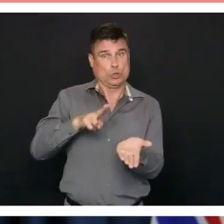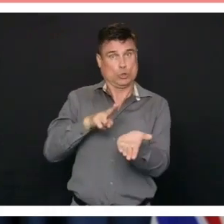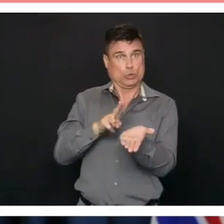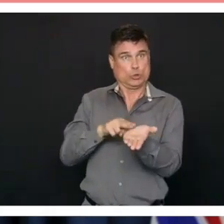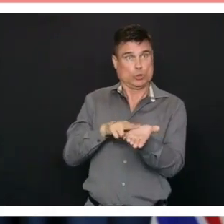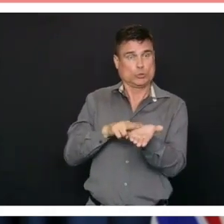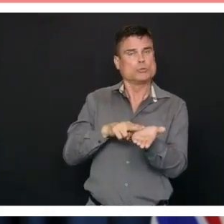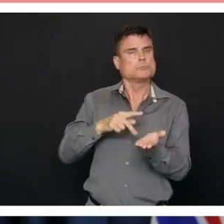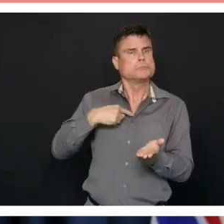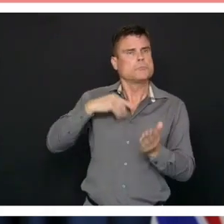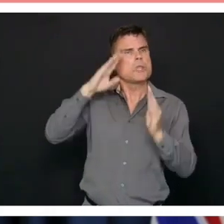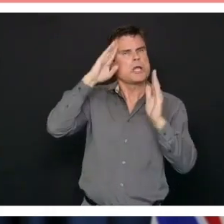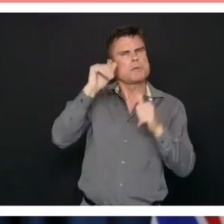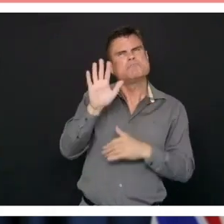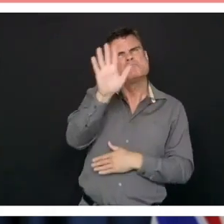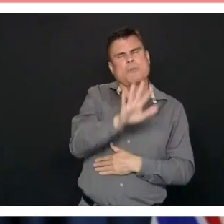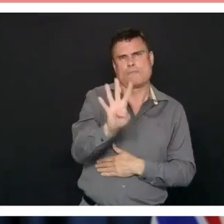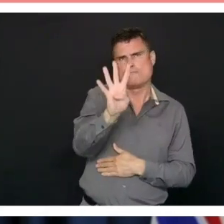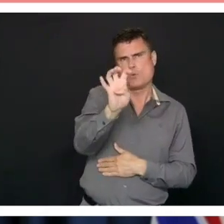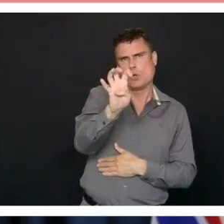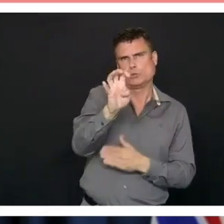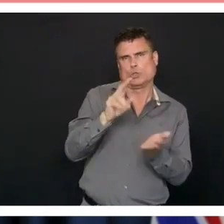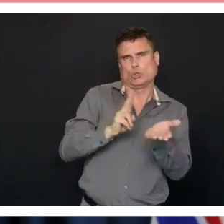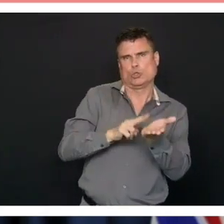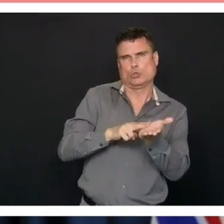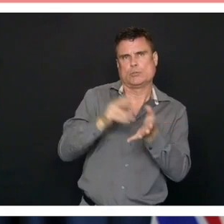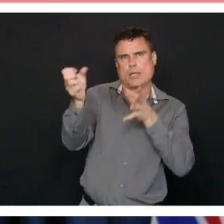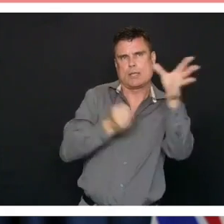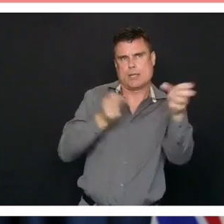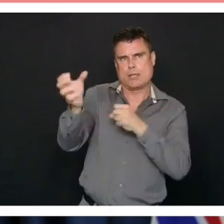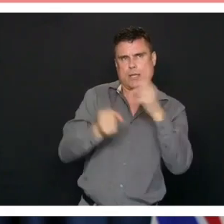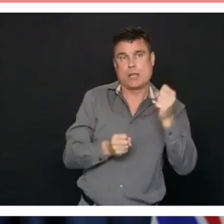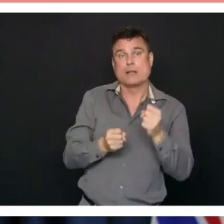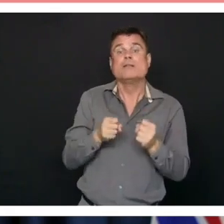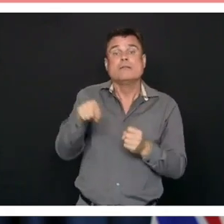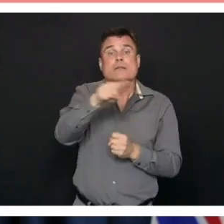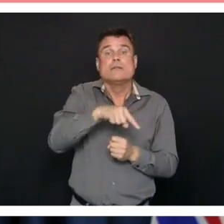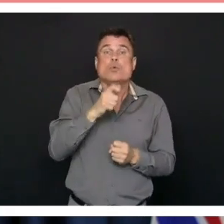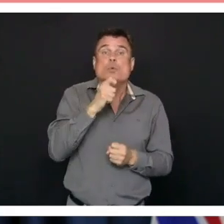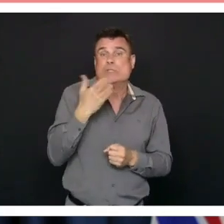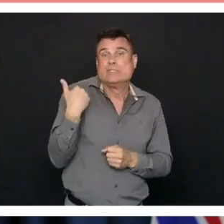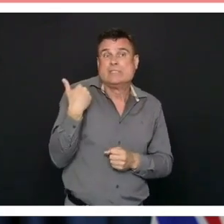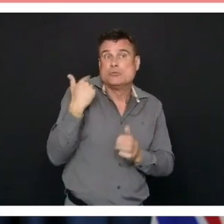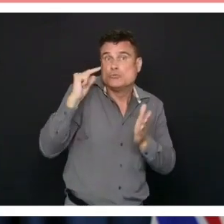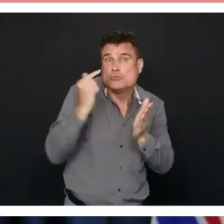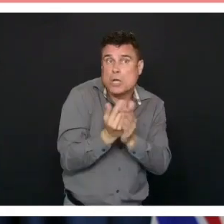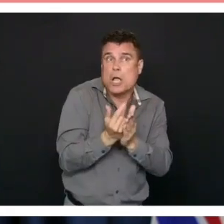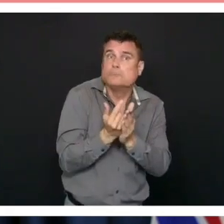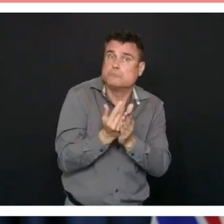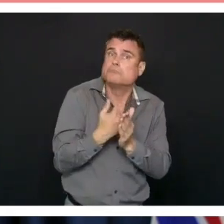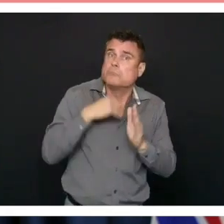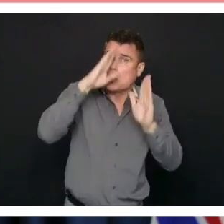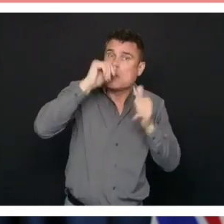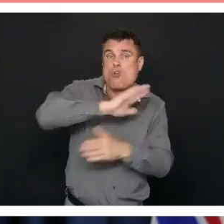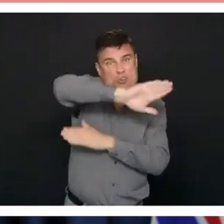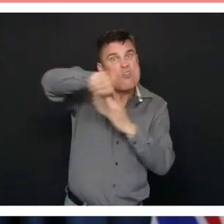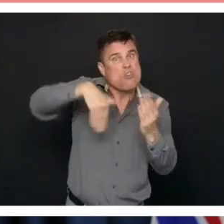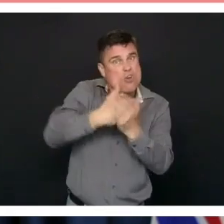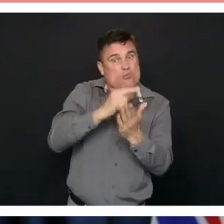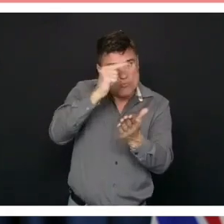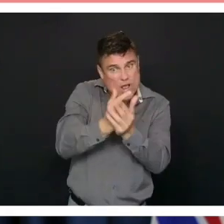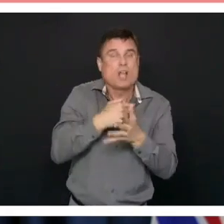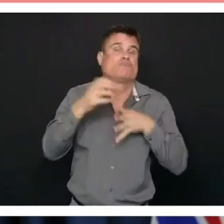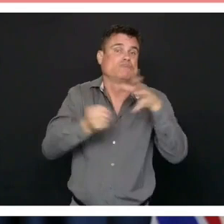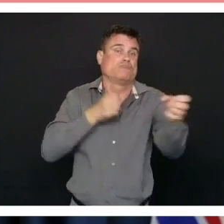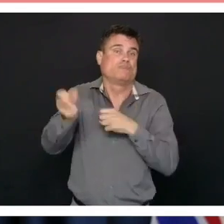hope to hire all the graduating nurses this year and to significantly increase training so that nurses who are existing in the system can